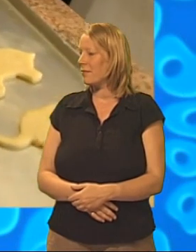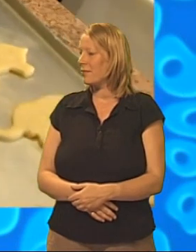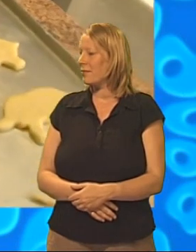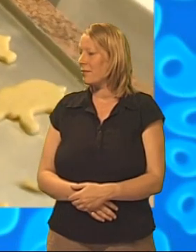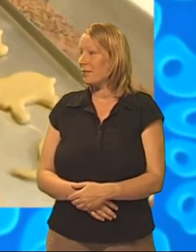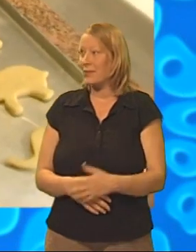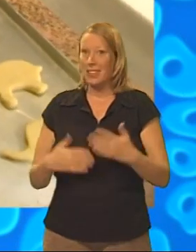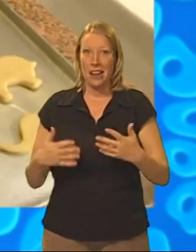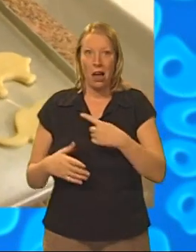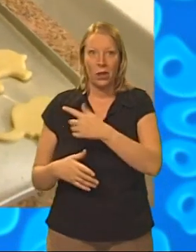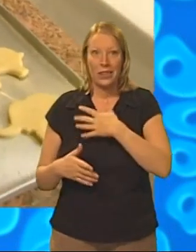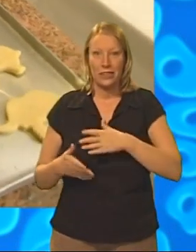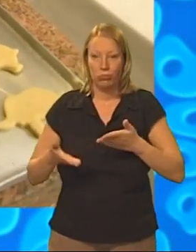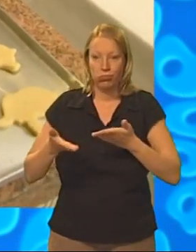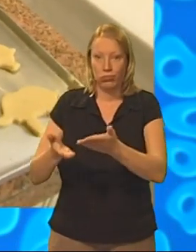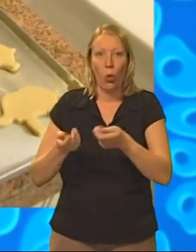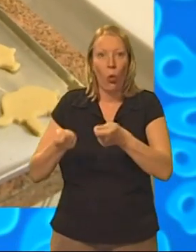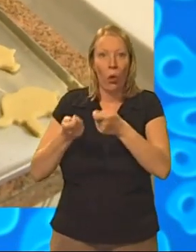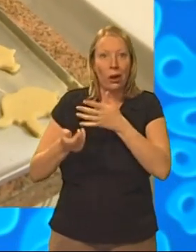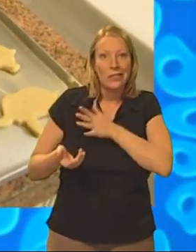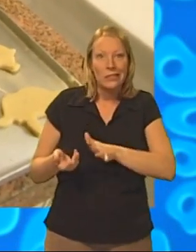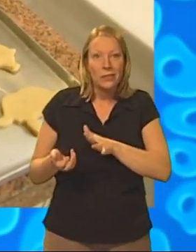Now the elephant biscuits need to be cooked.